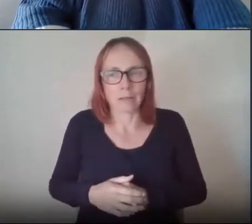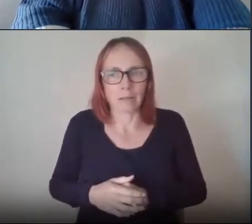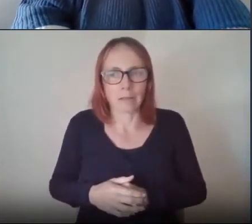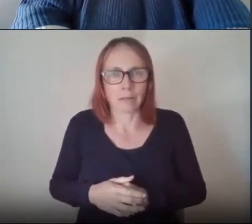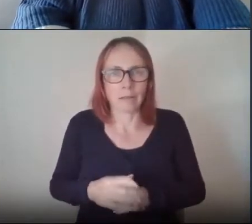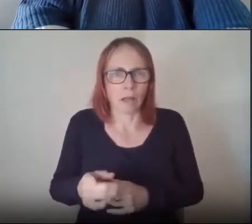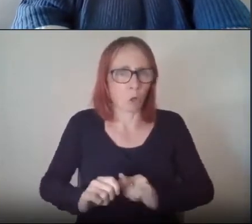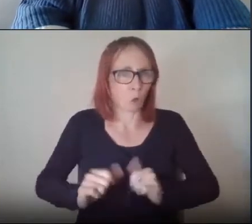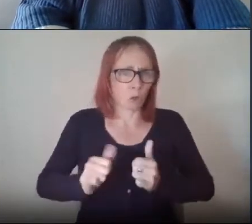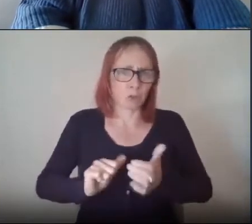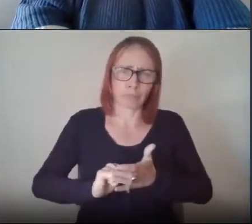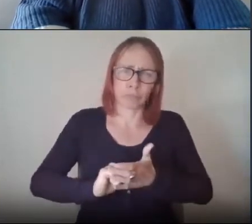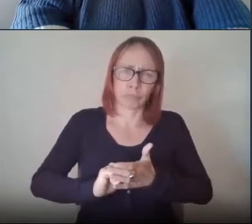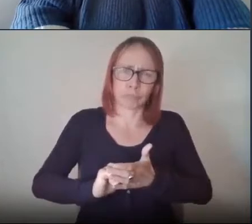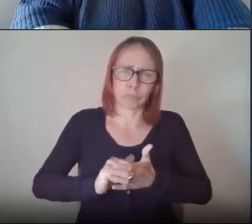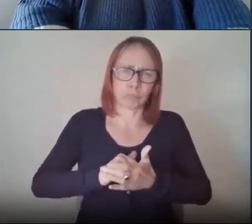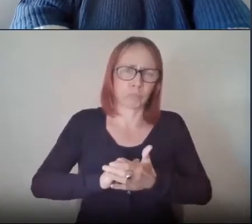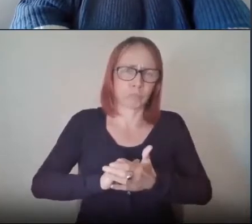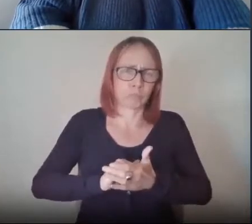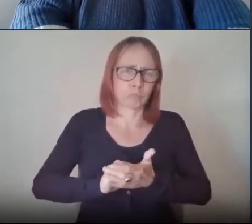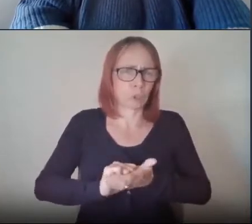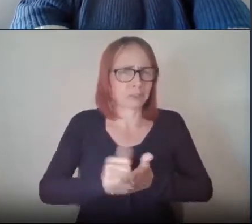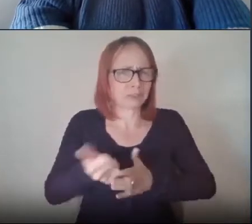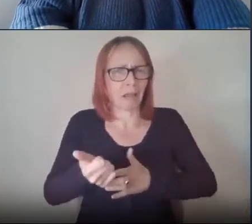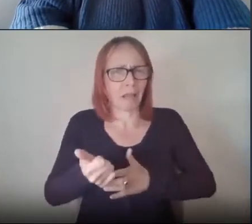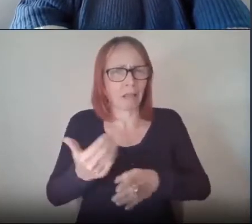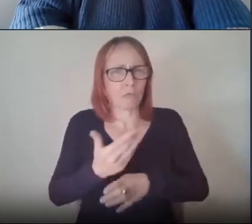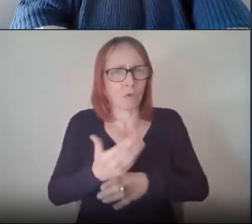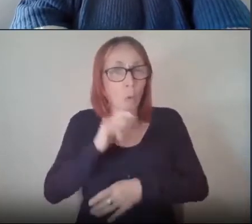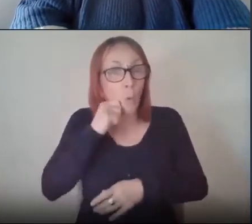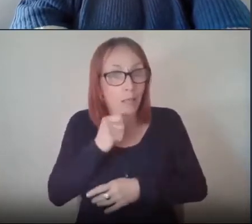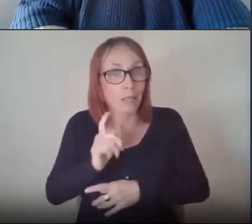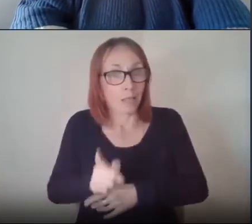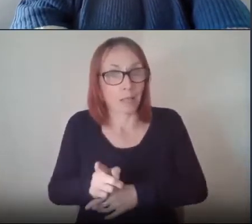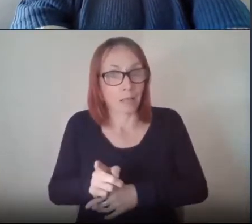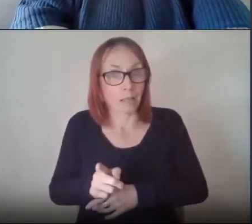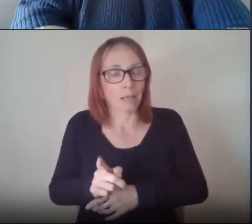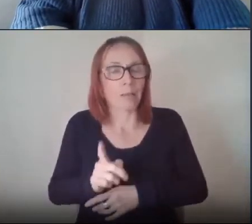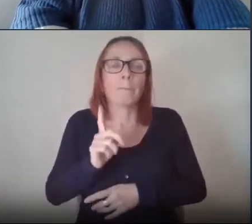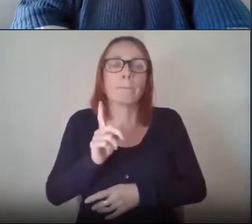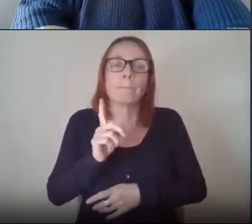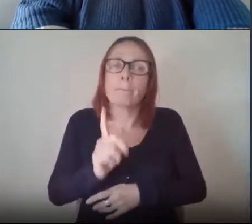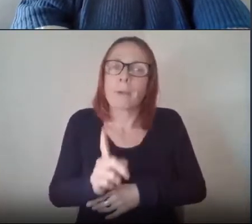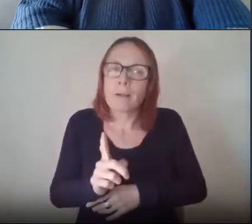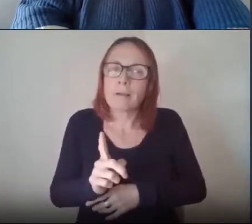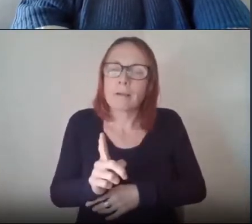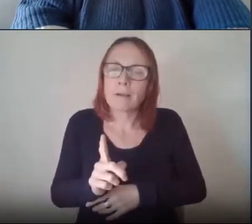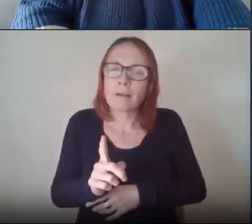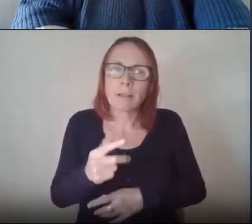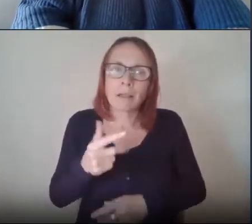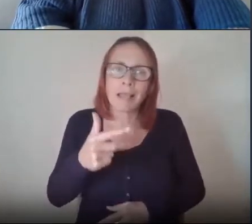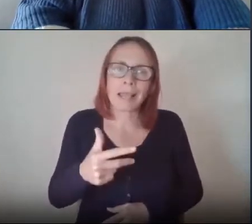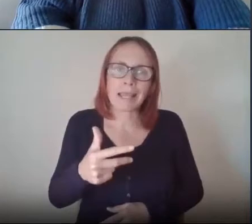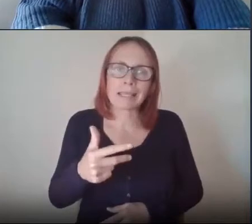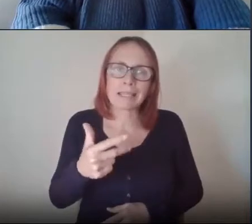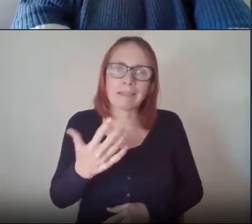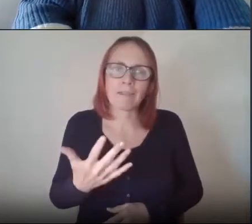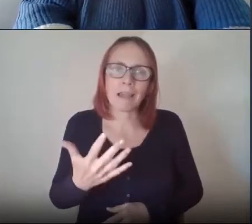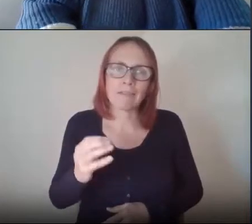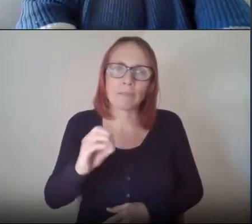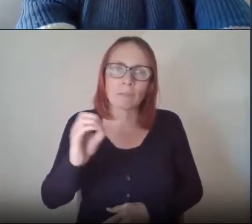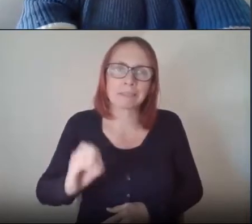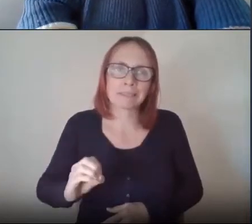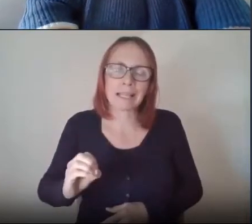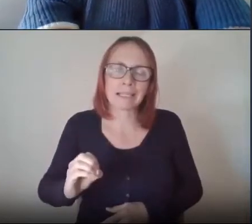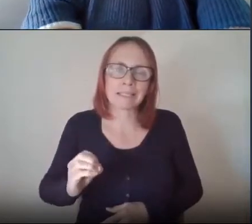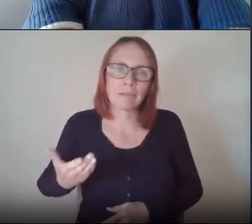jobs that will require people a certain standard um but when you consider 85 of business is small